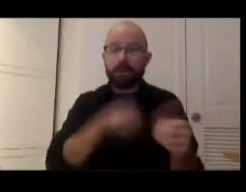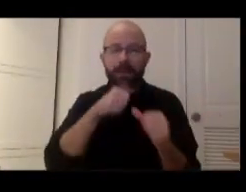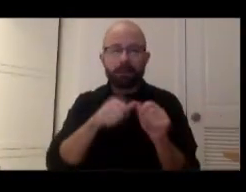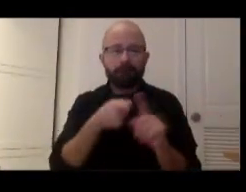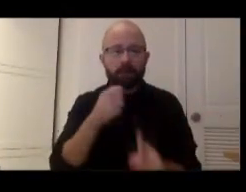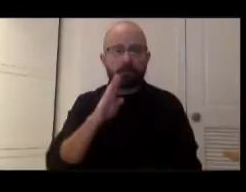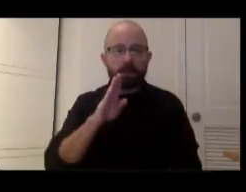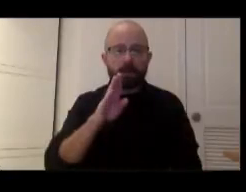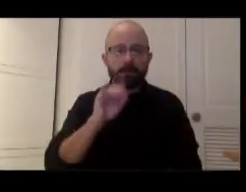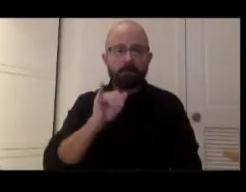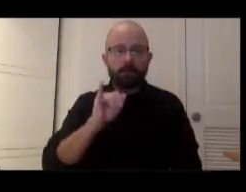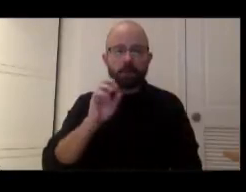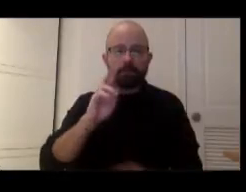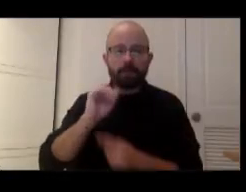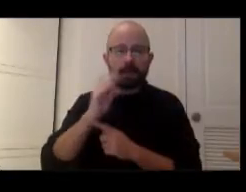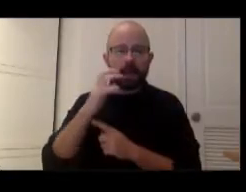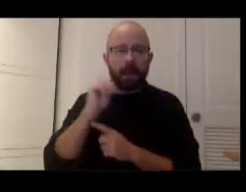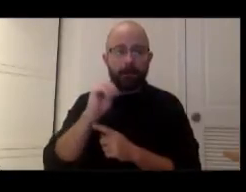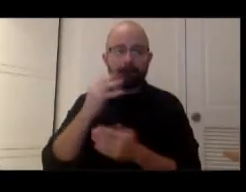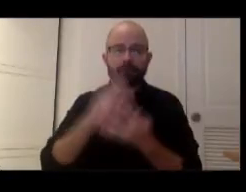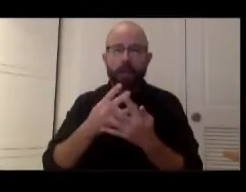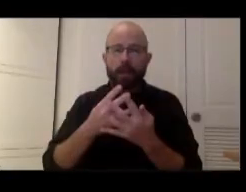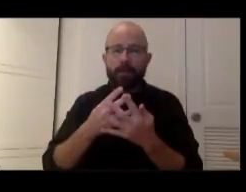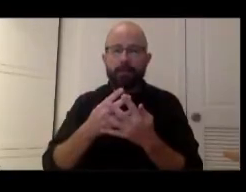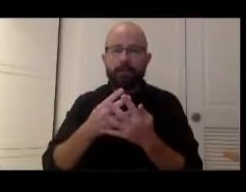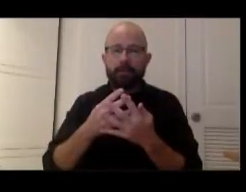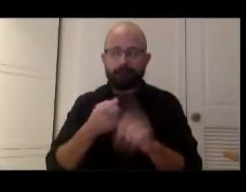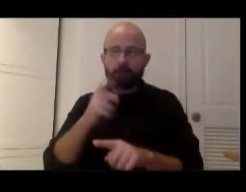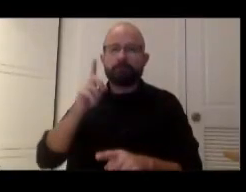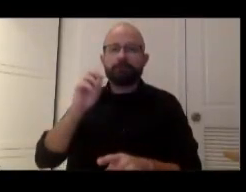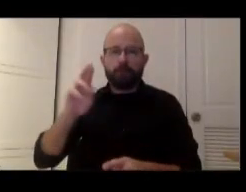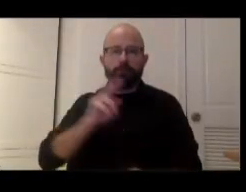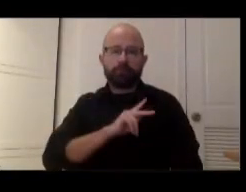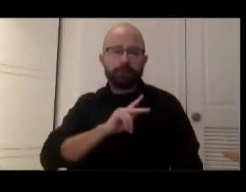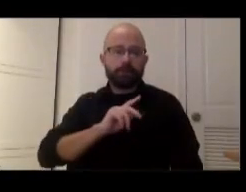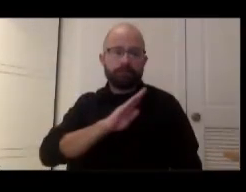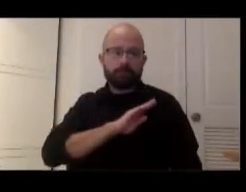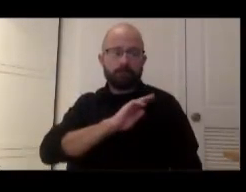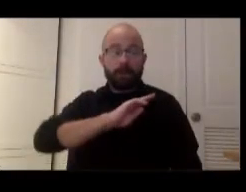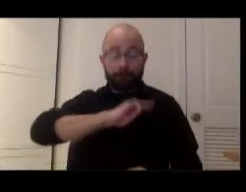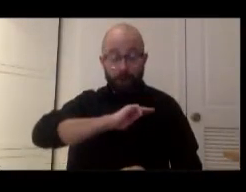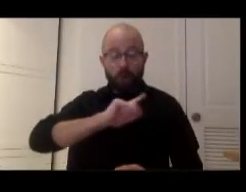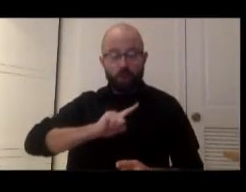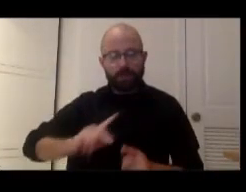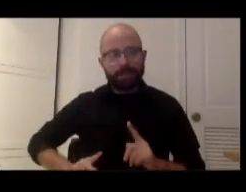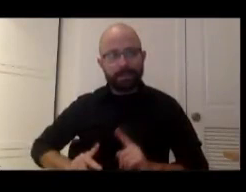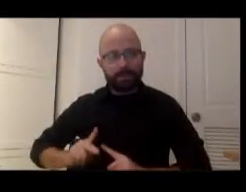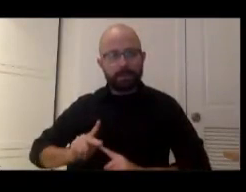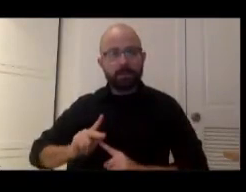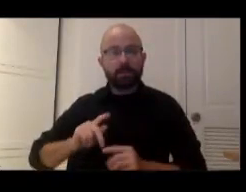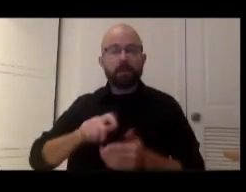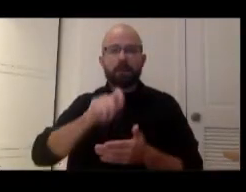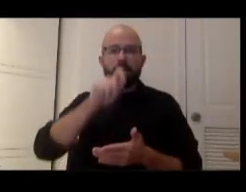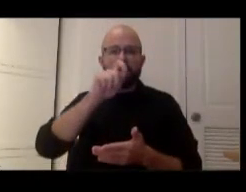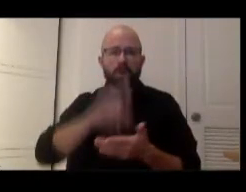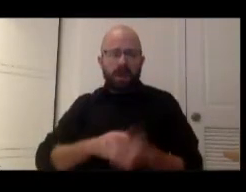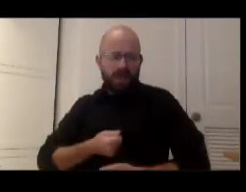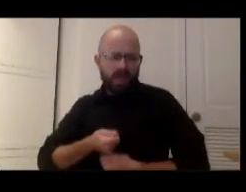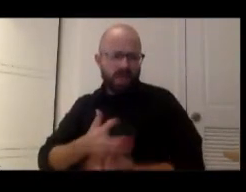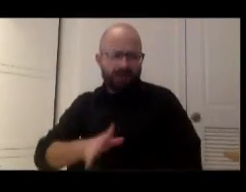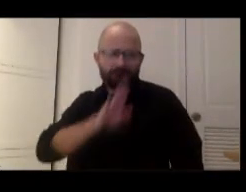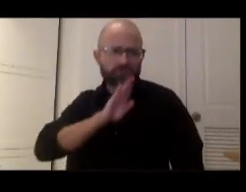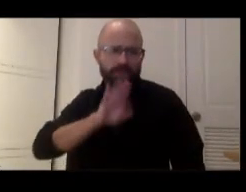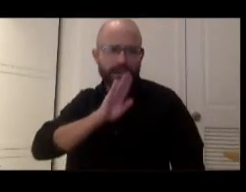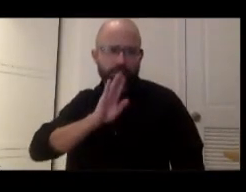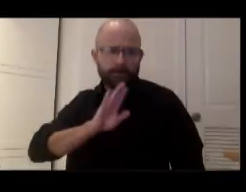by Dr. King uh and and it was a note that was created out of out of sheer frustration because he's thinking